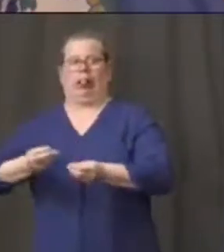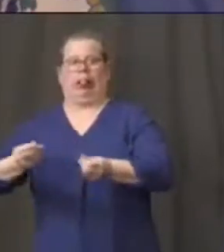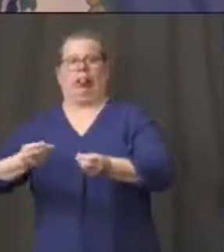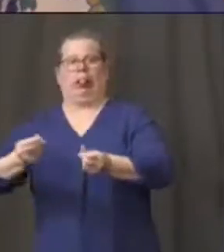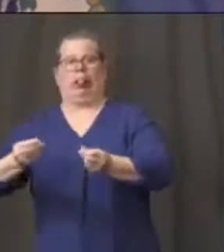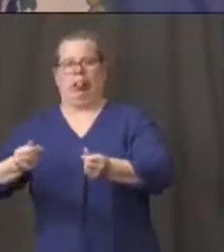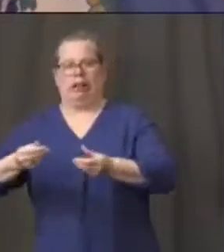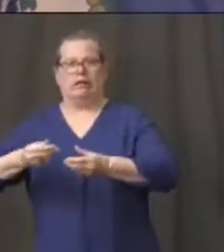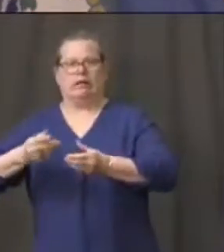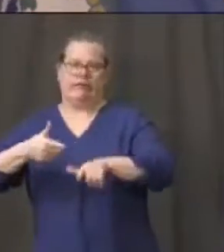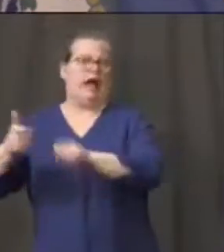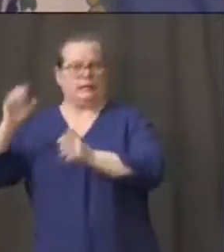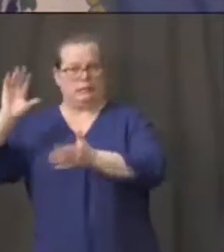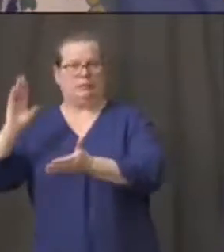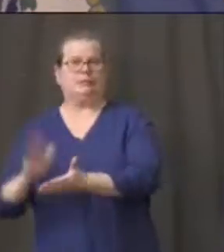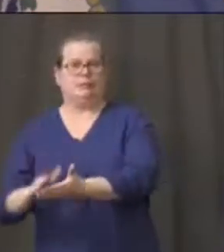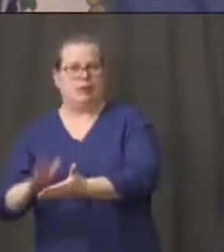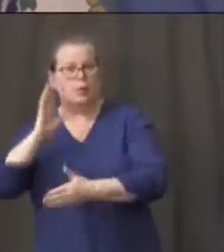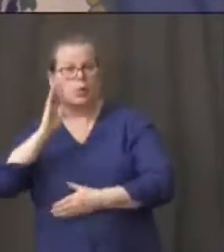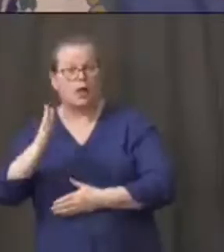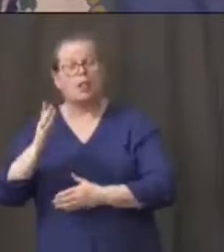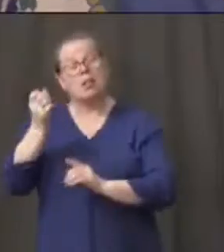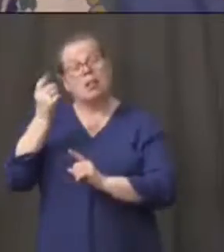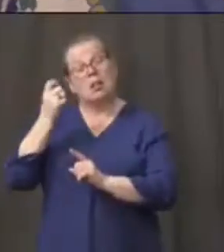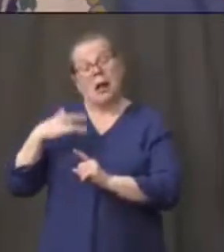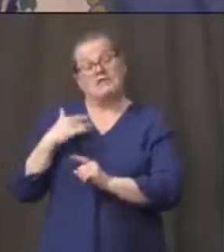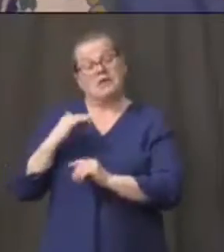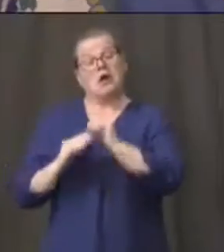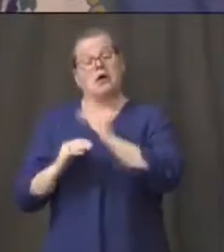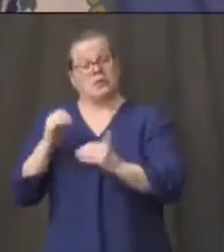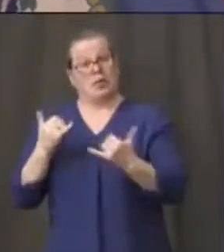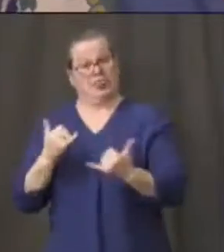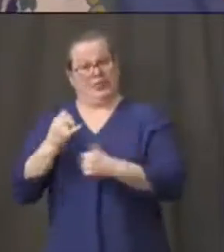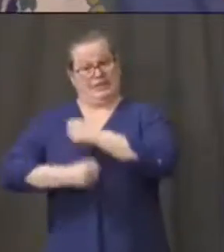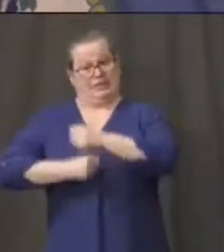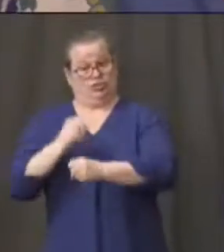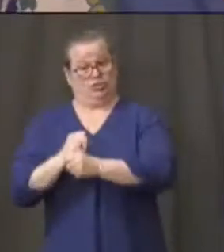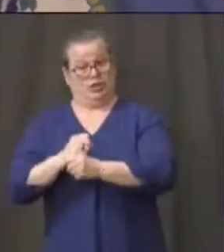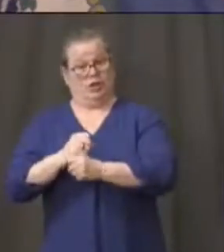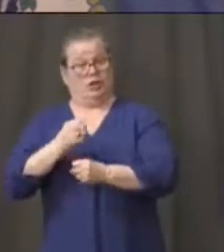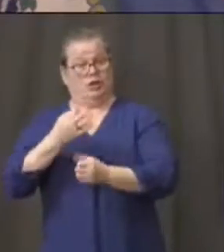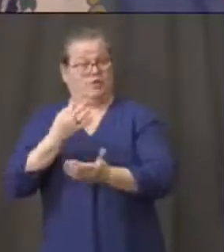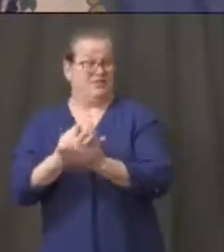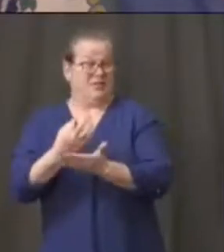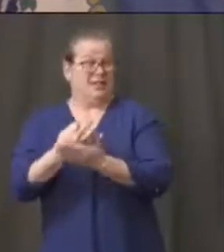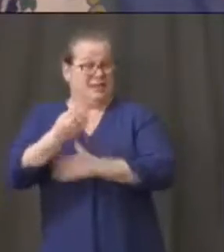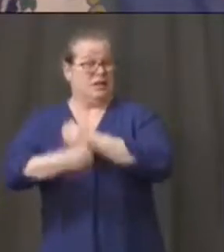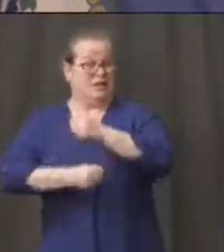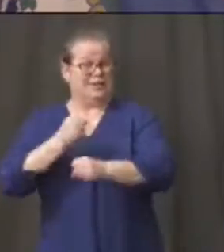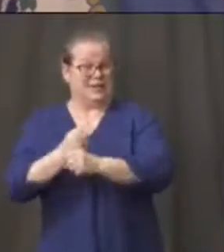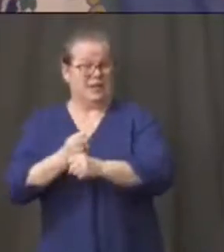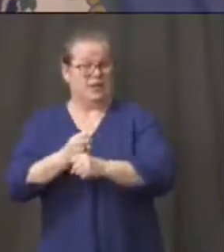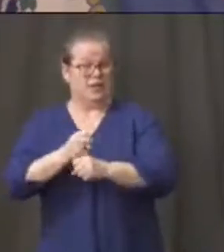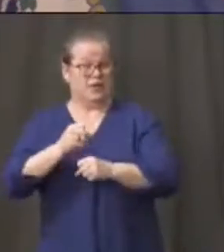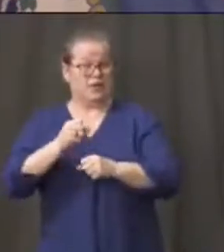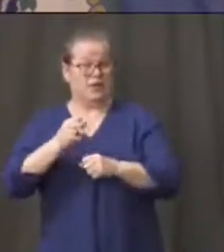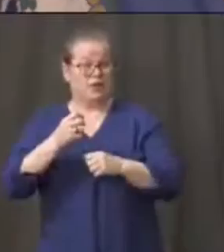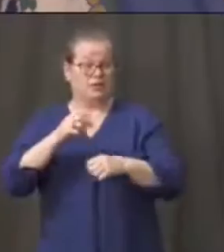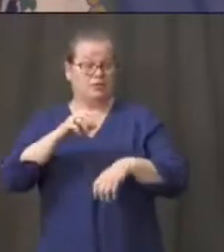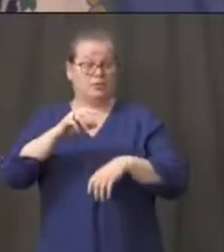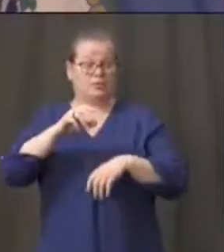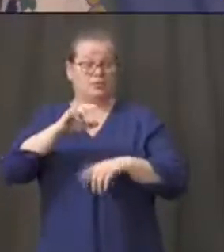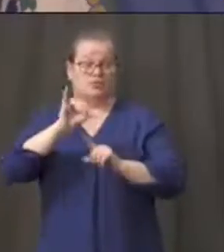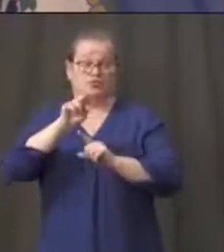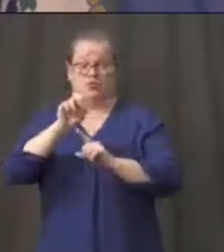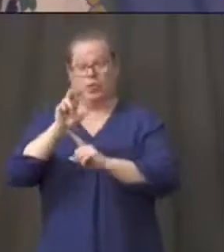confident that we're going to have enough cash to get through this fiscal year, and then we'll have enough of the rainy day fund to turn the corner for